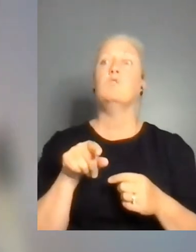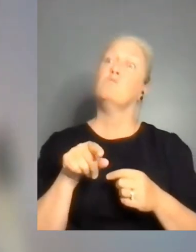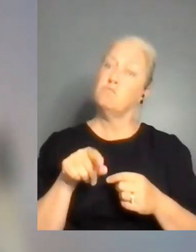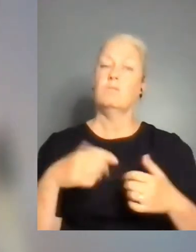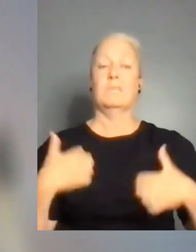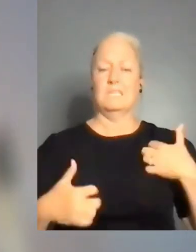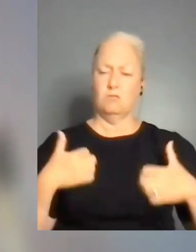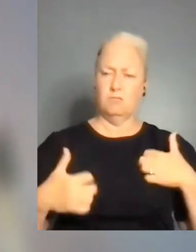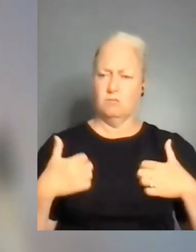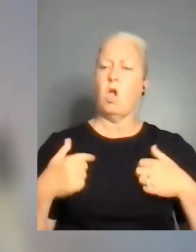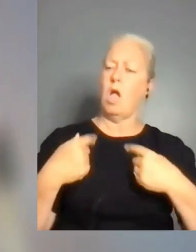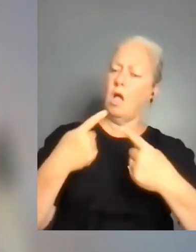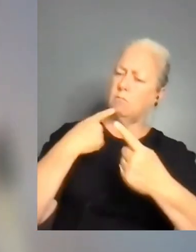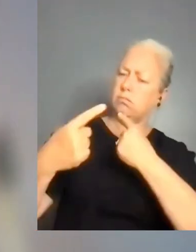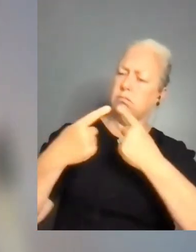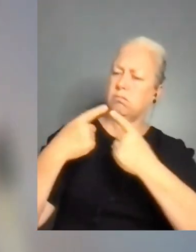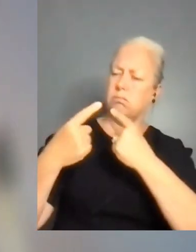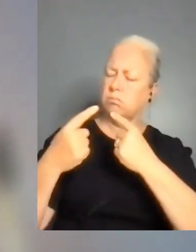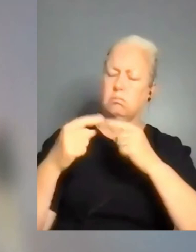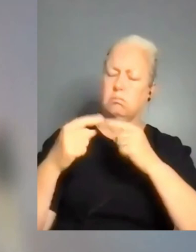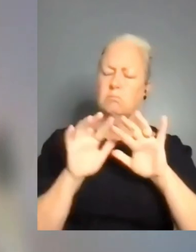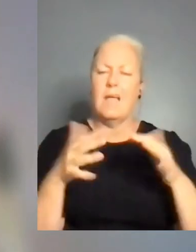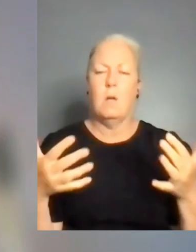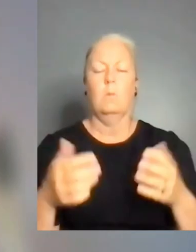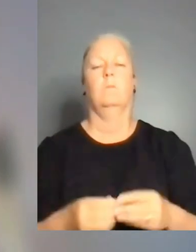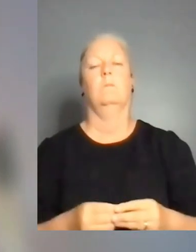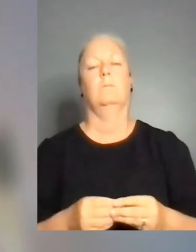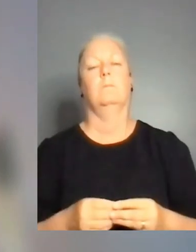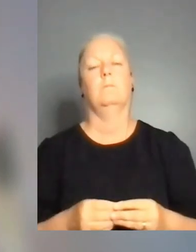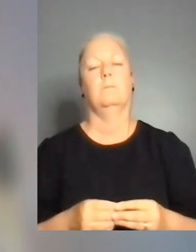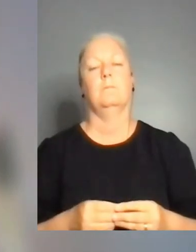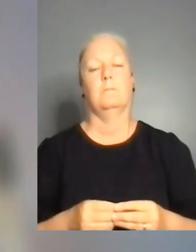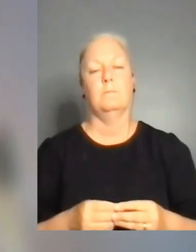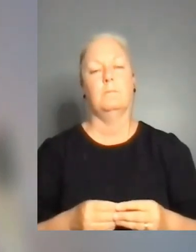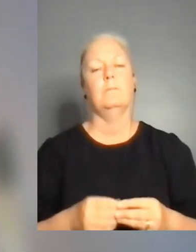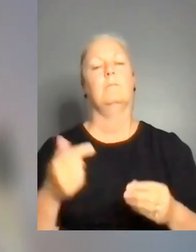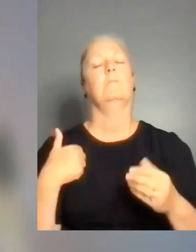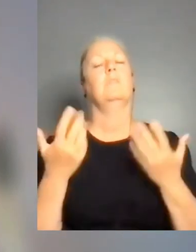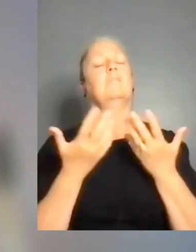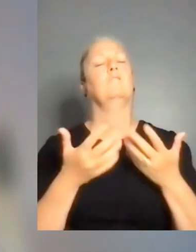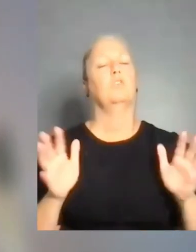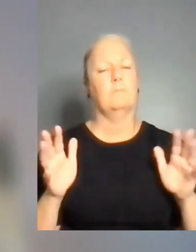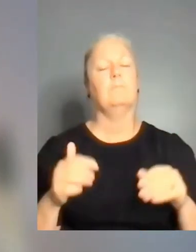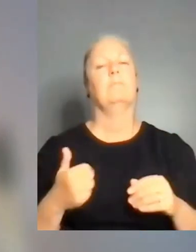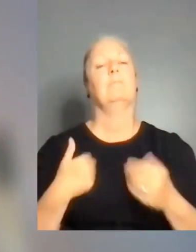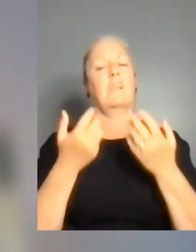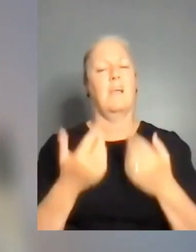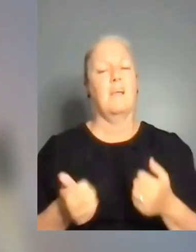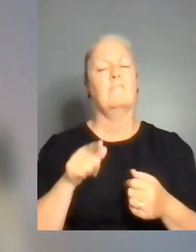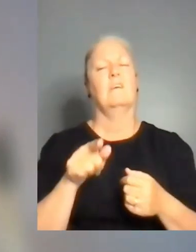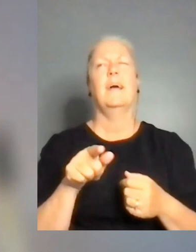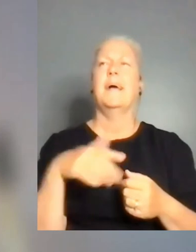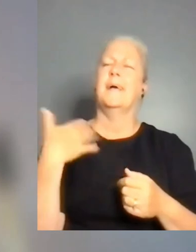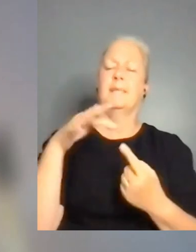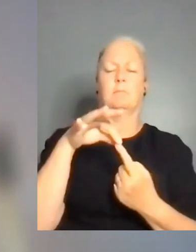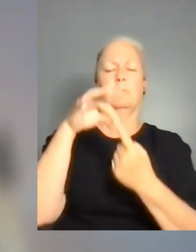So we have invested in this tool, the software solution for managing the content and managing